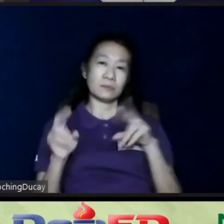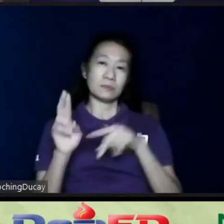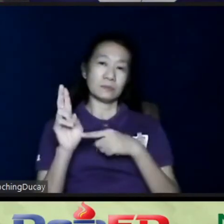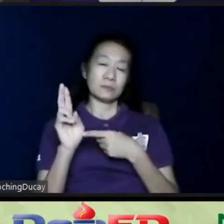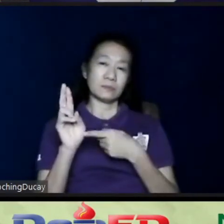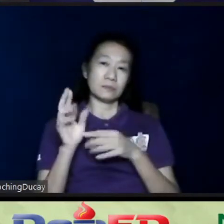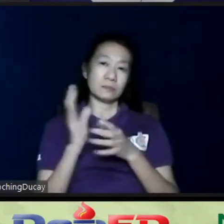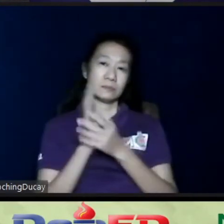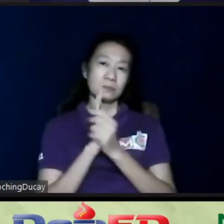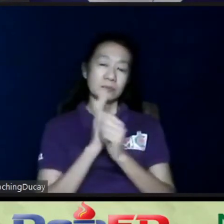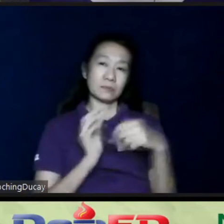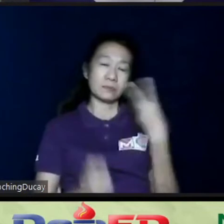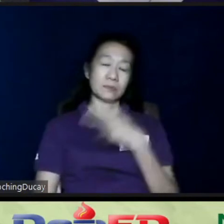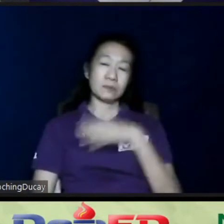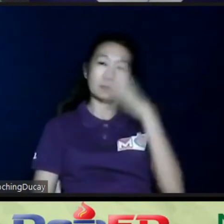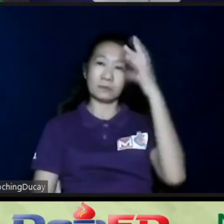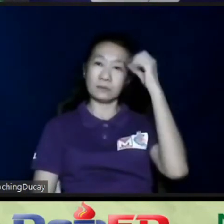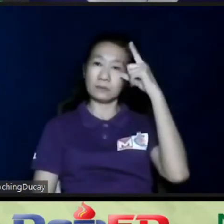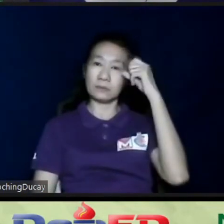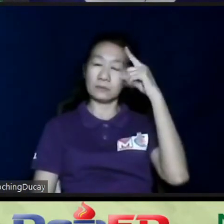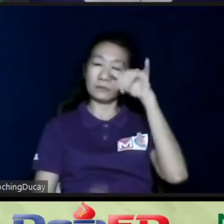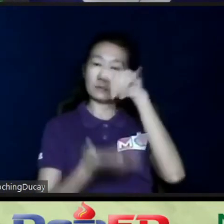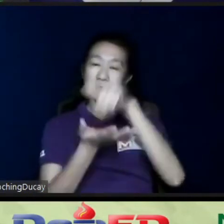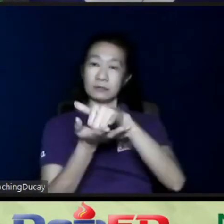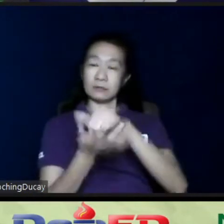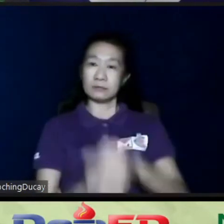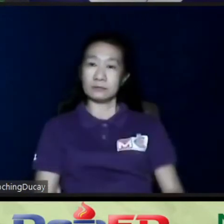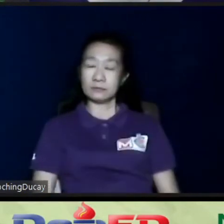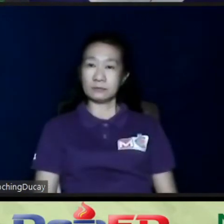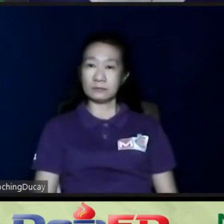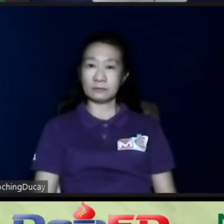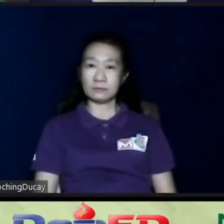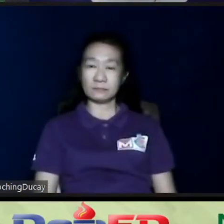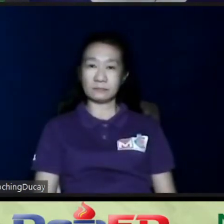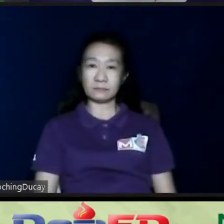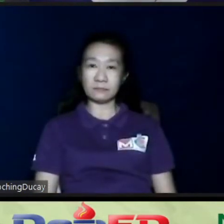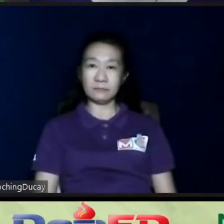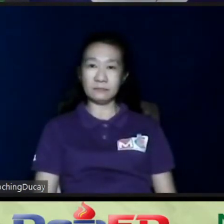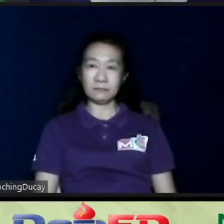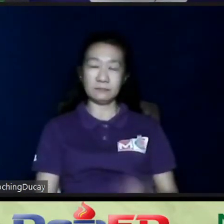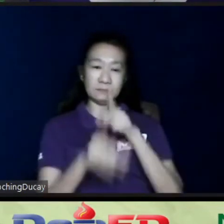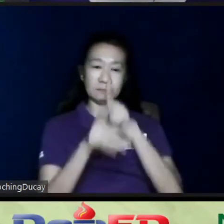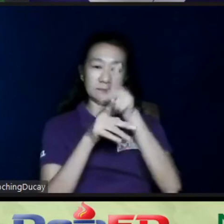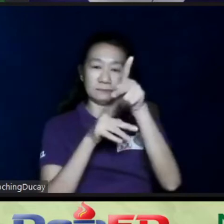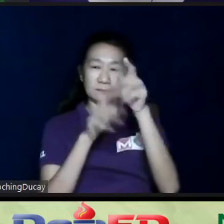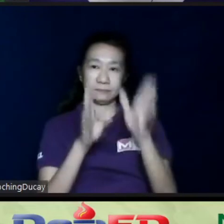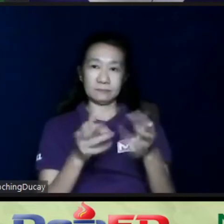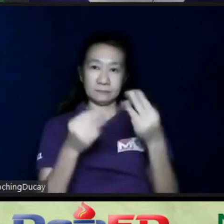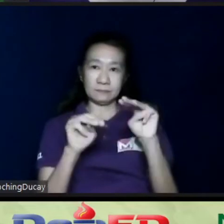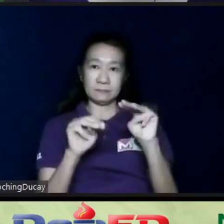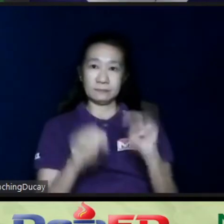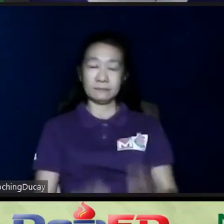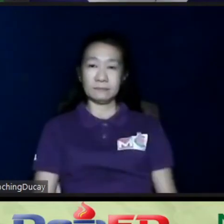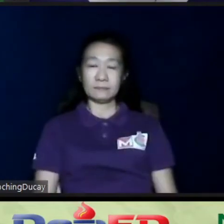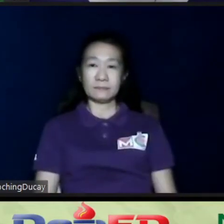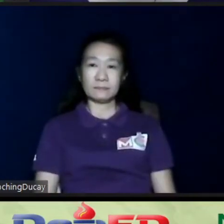we understand that we, the professionals, might, I